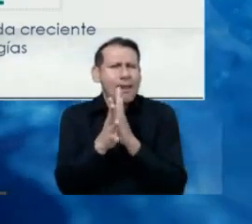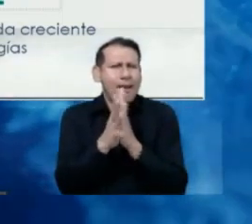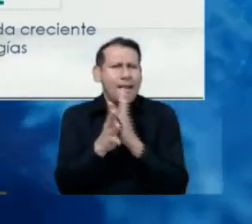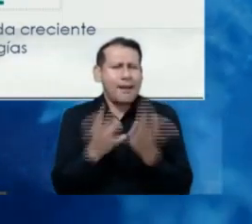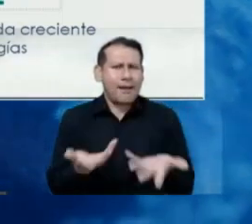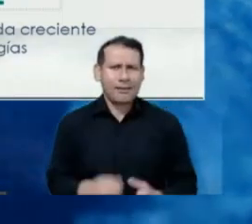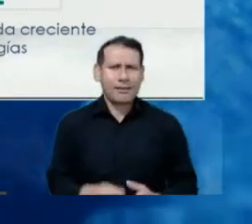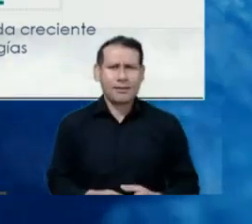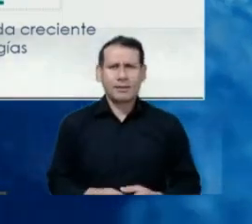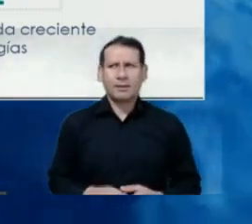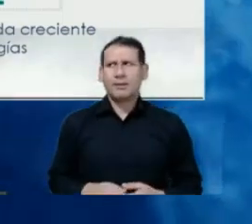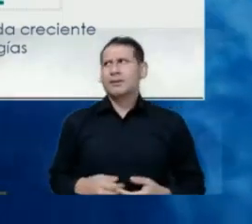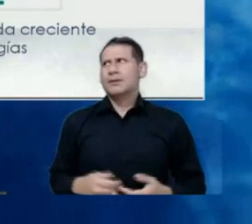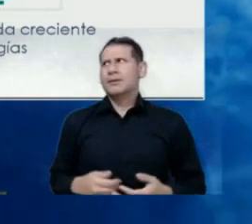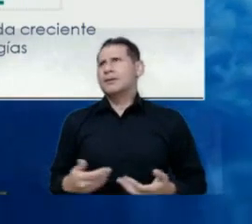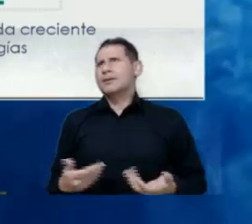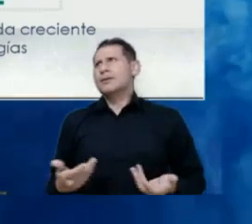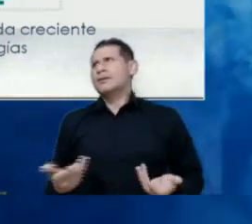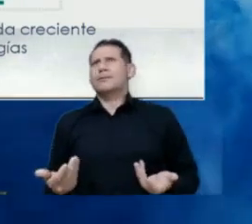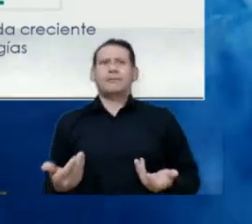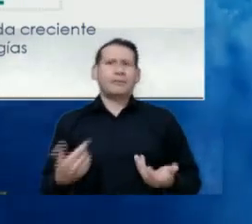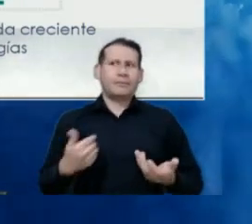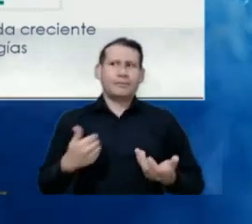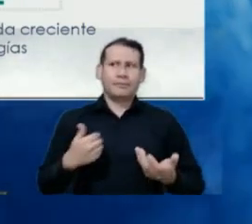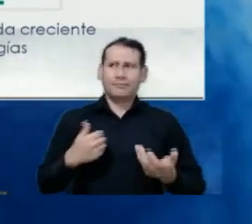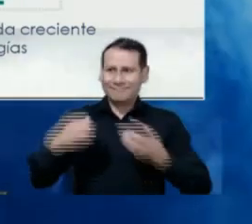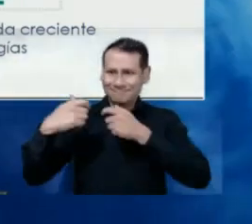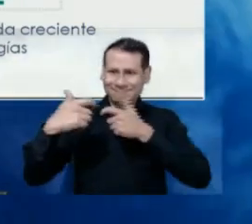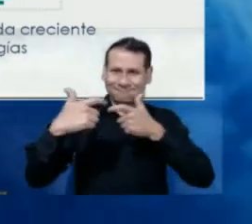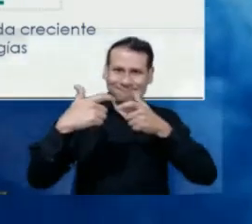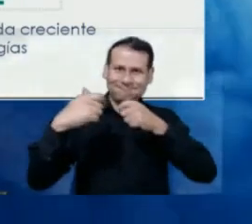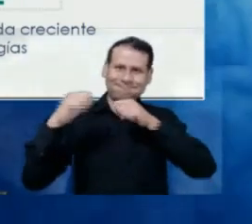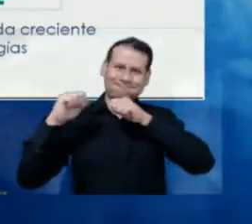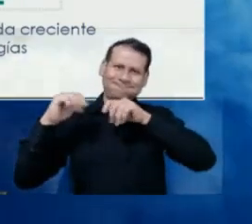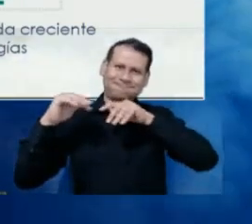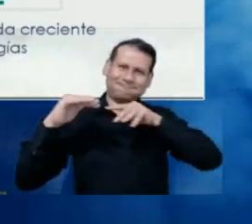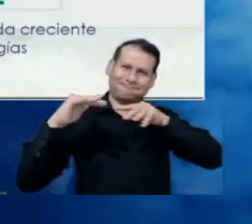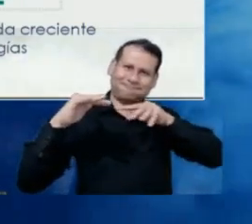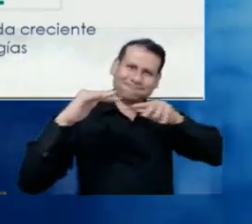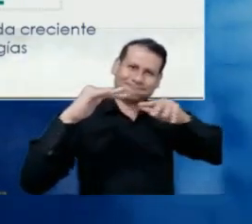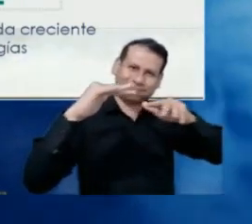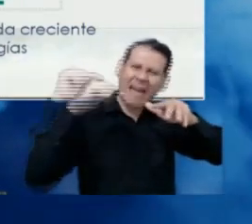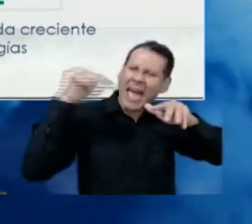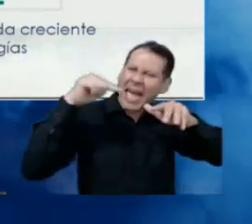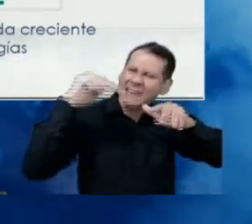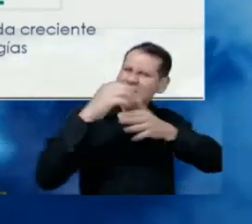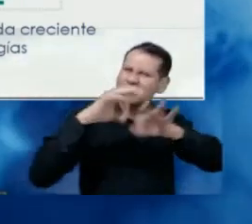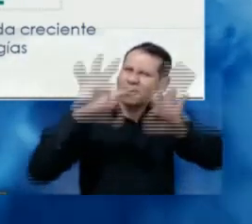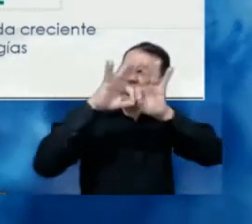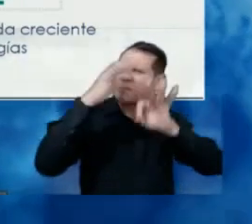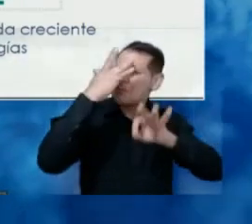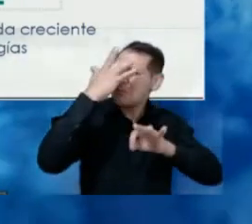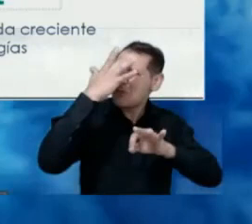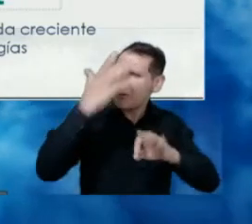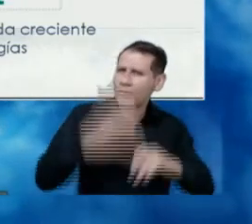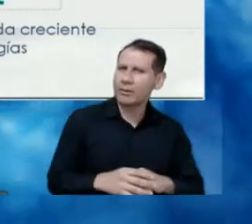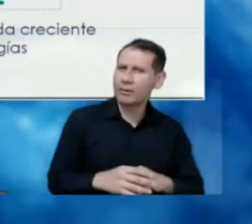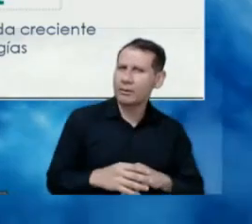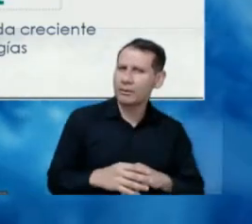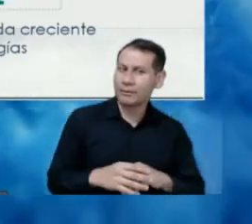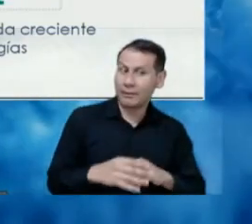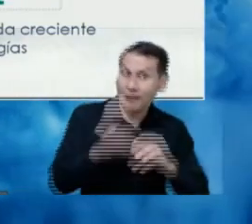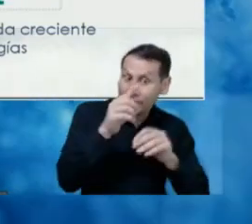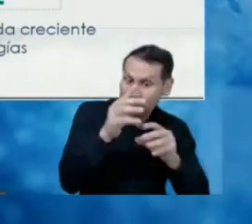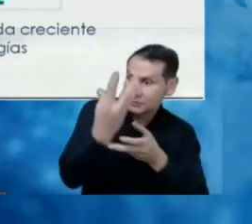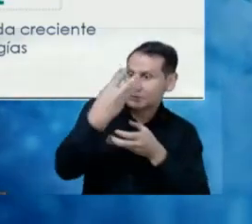to have that role with the spectrum, to have the